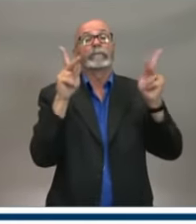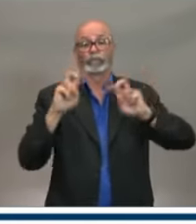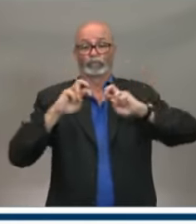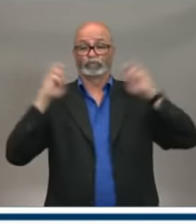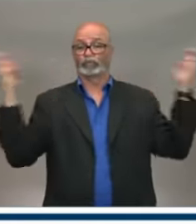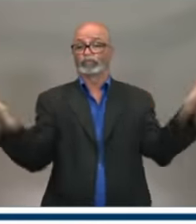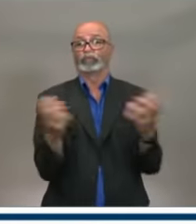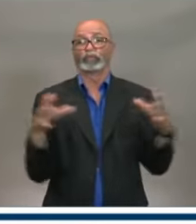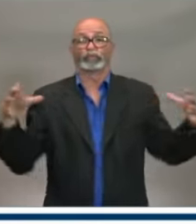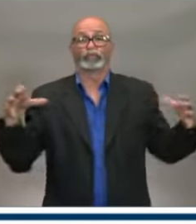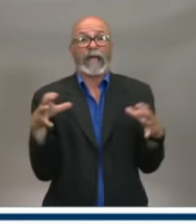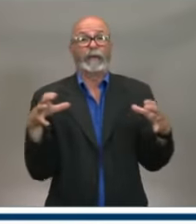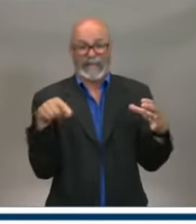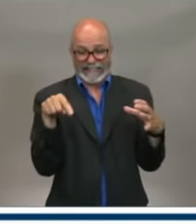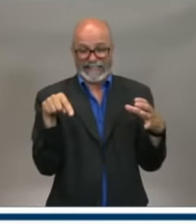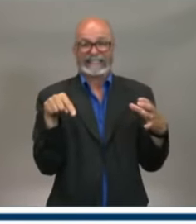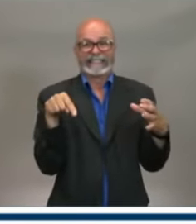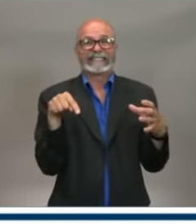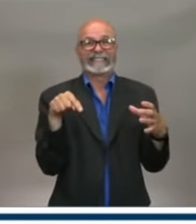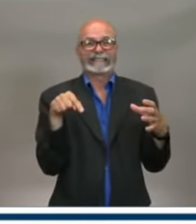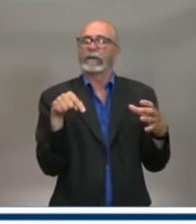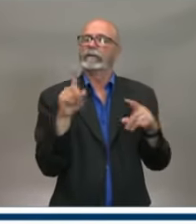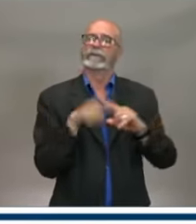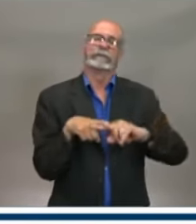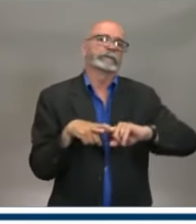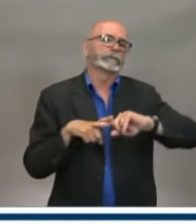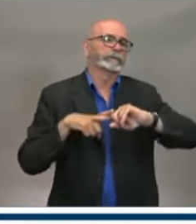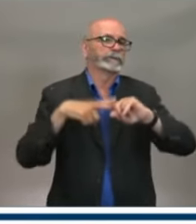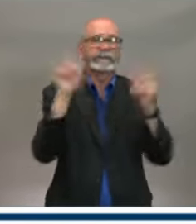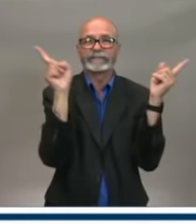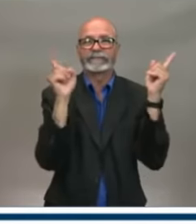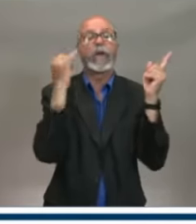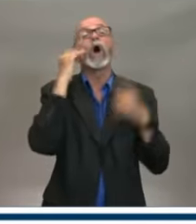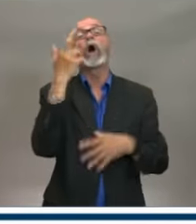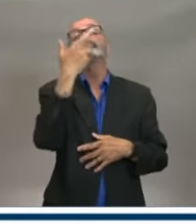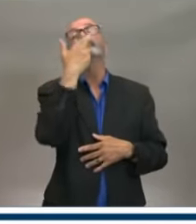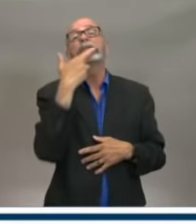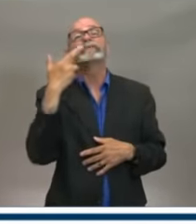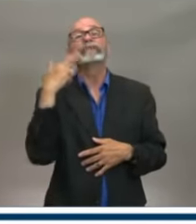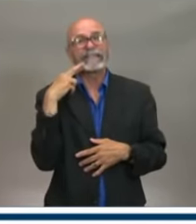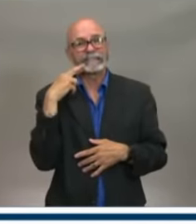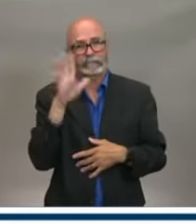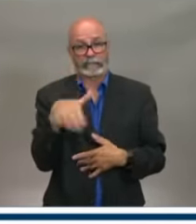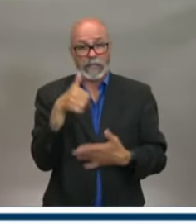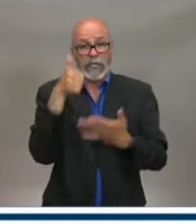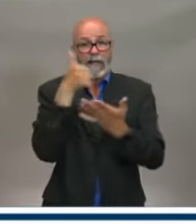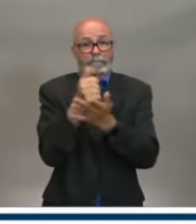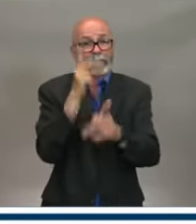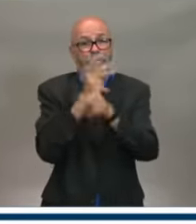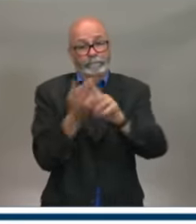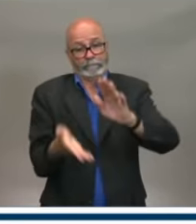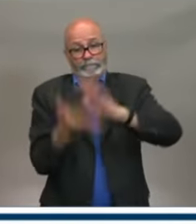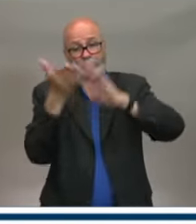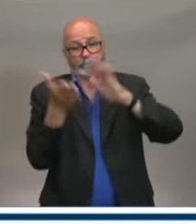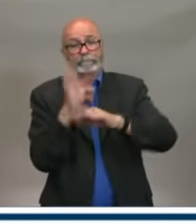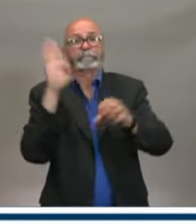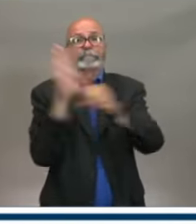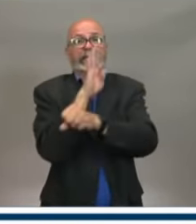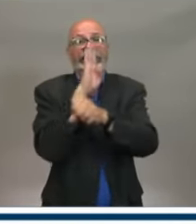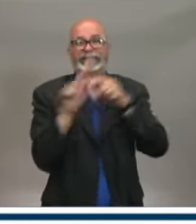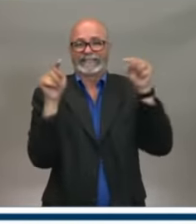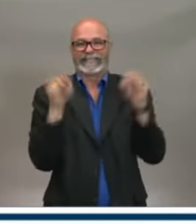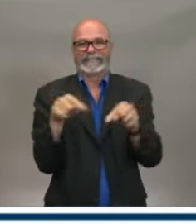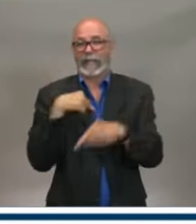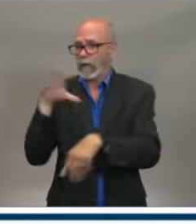the restaurant piece. There's an economic piece around the restaurant as well. We'll get there, but we'll be talking soon about